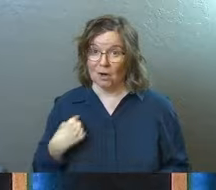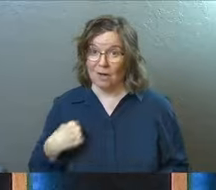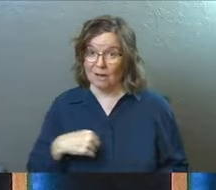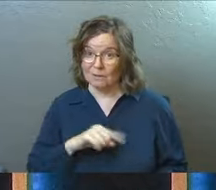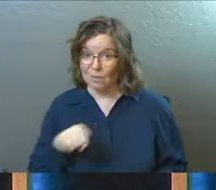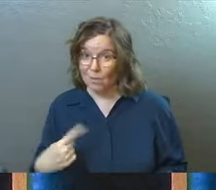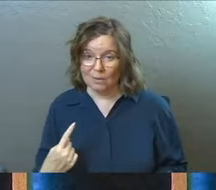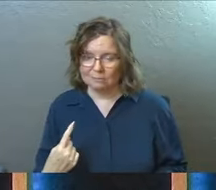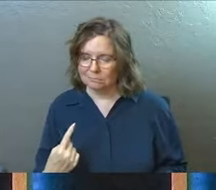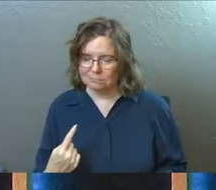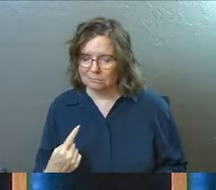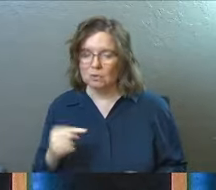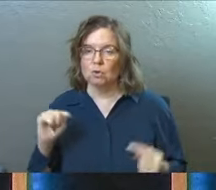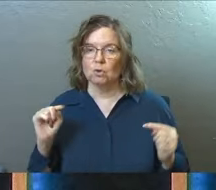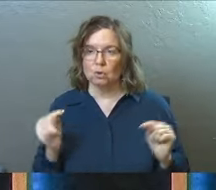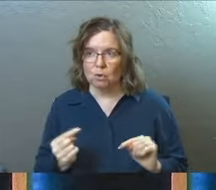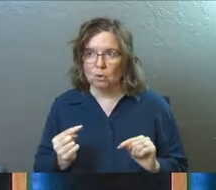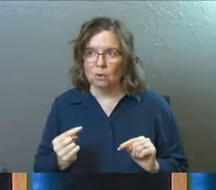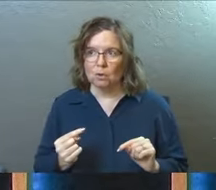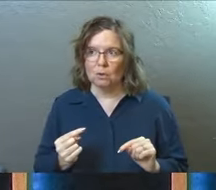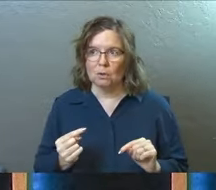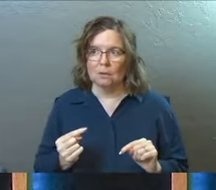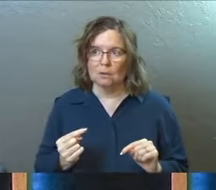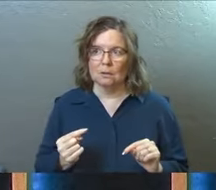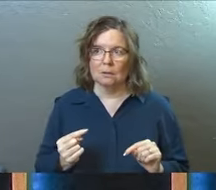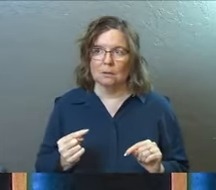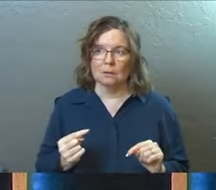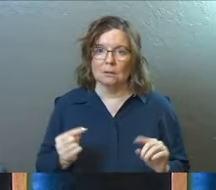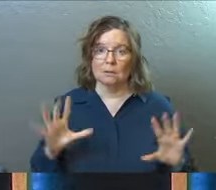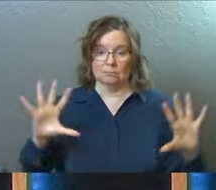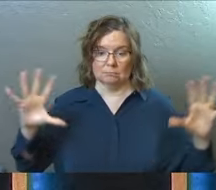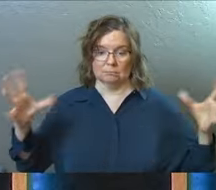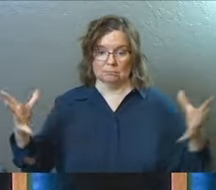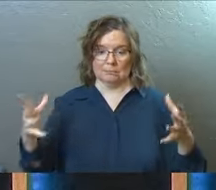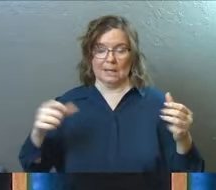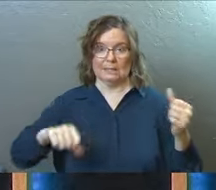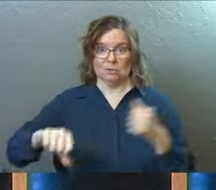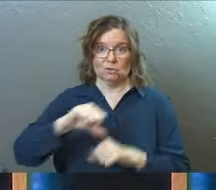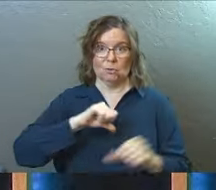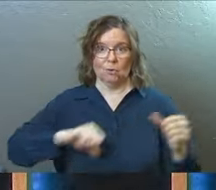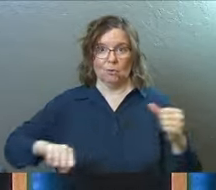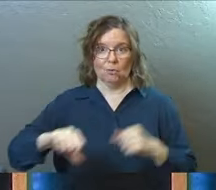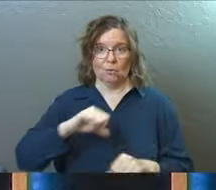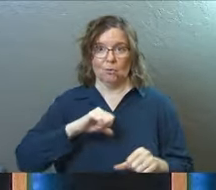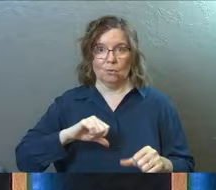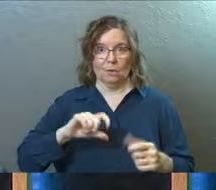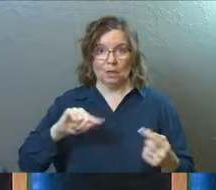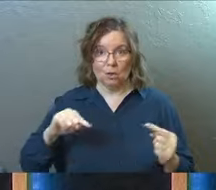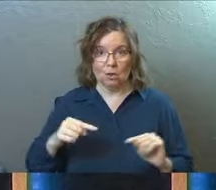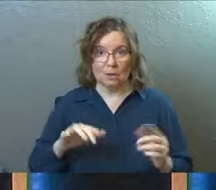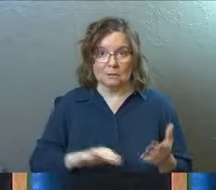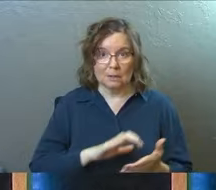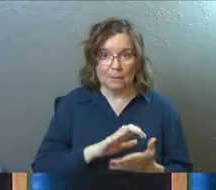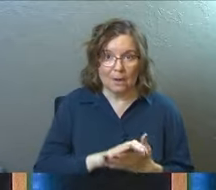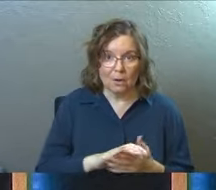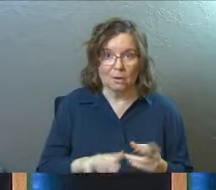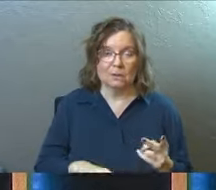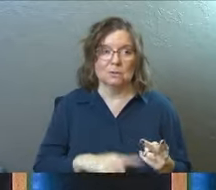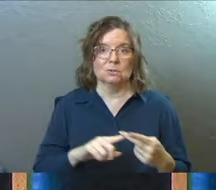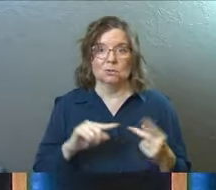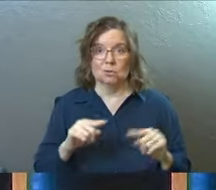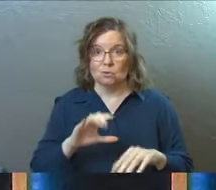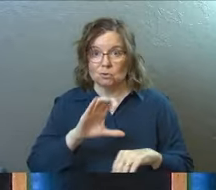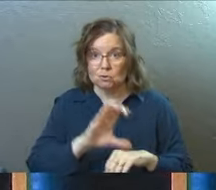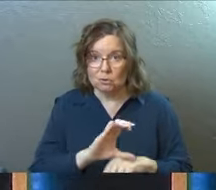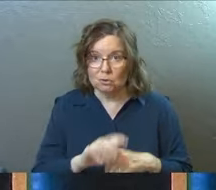us. Pride hurts each, uh, us as a, as in each other. It hurts our marriage. Pride hurts